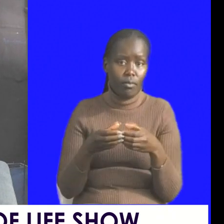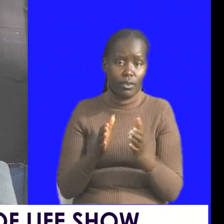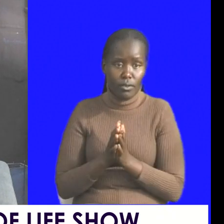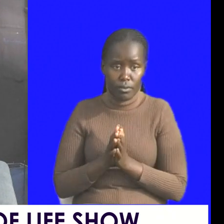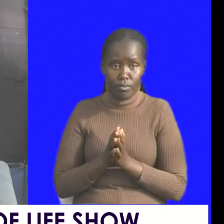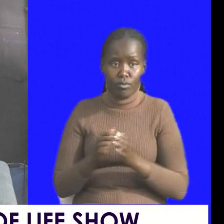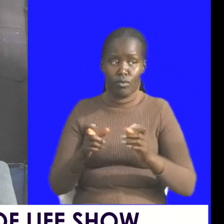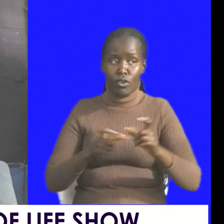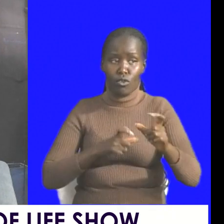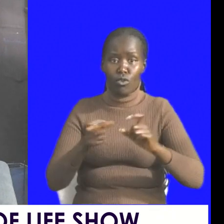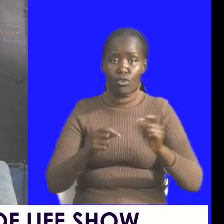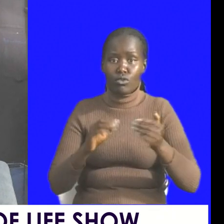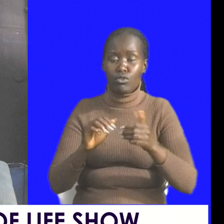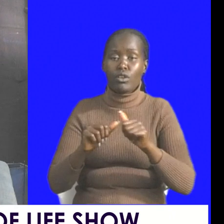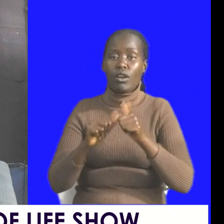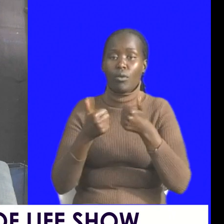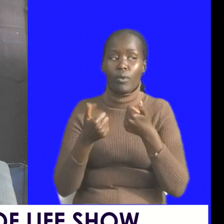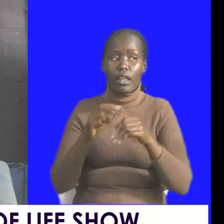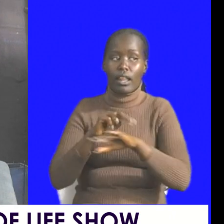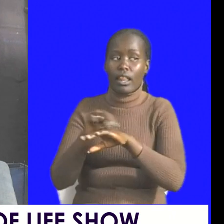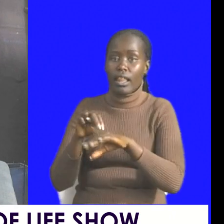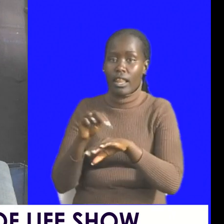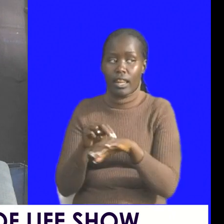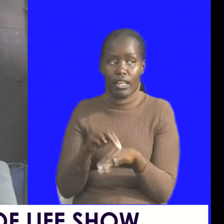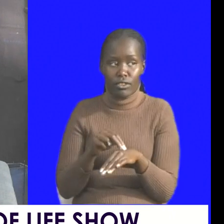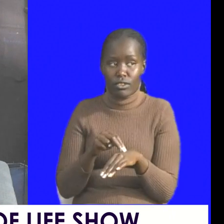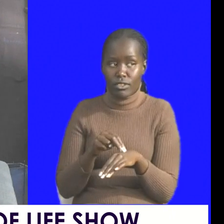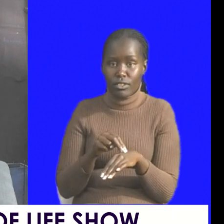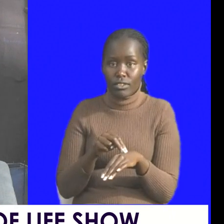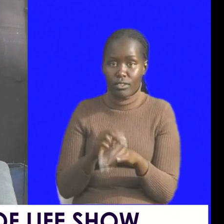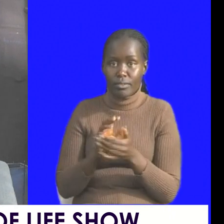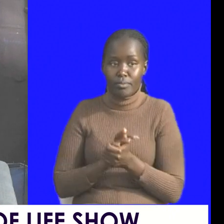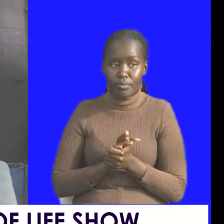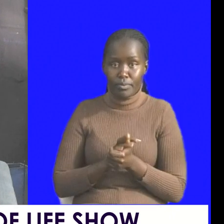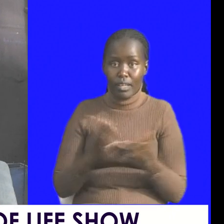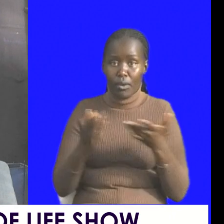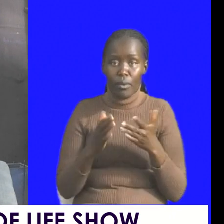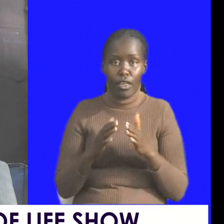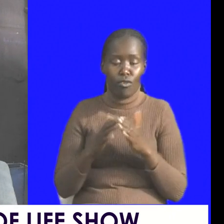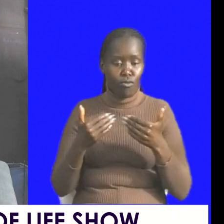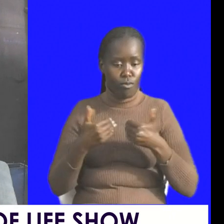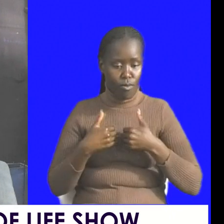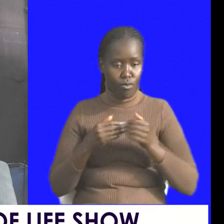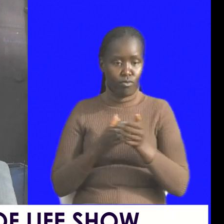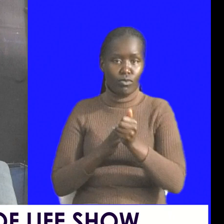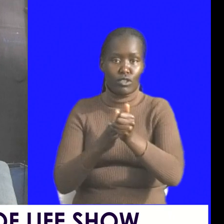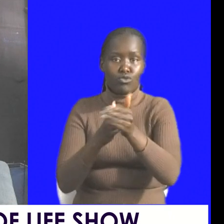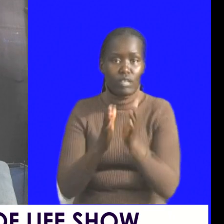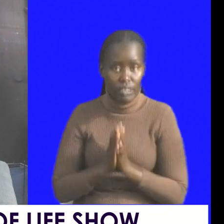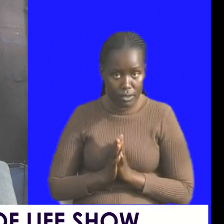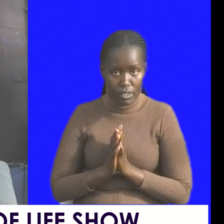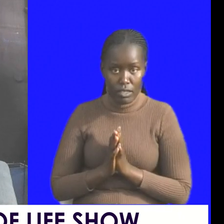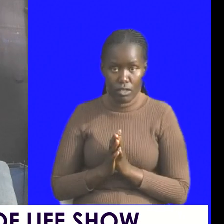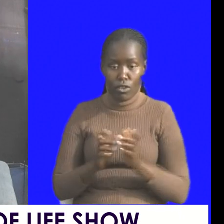steward your nation properly the places that you've been privileged to lead steward it well